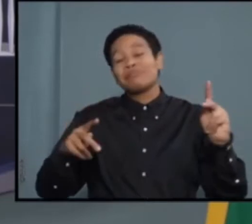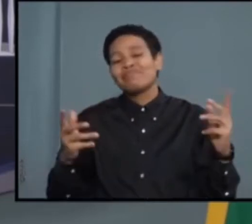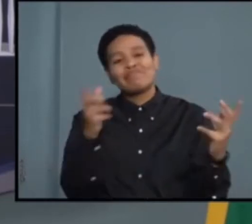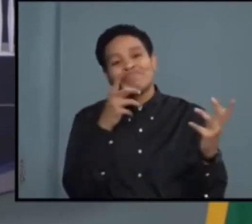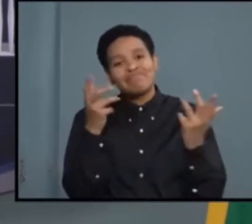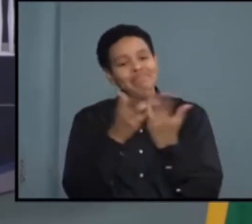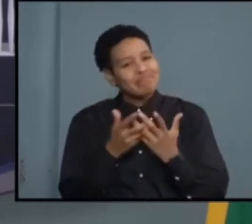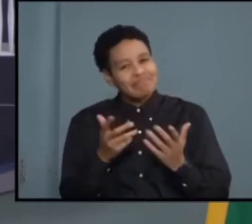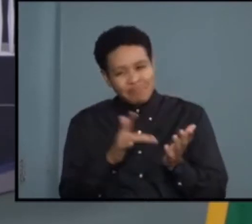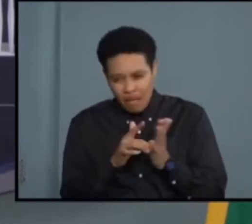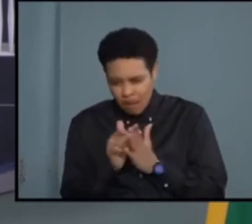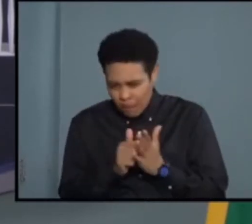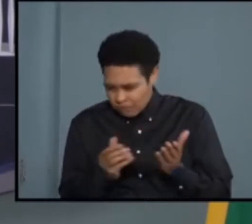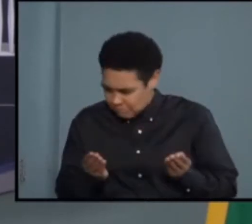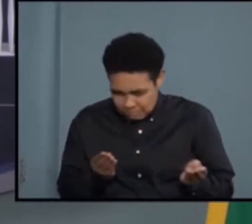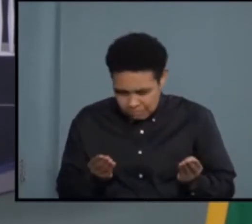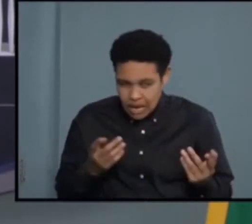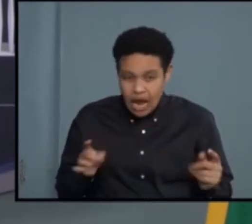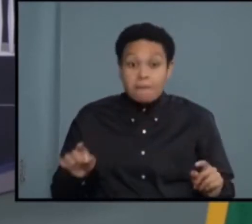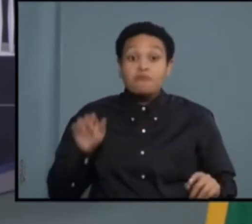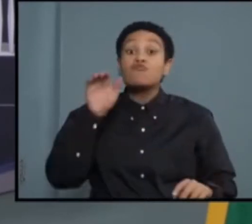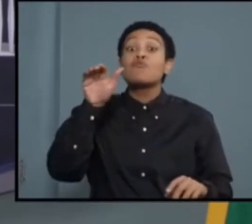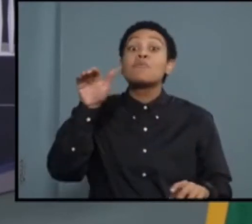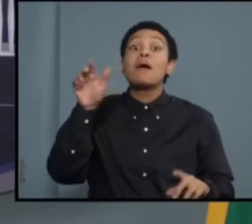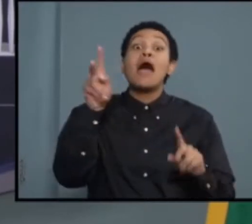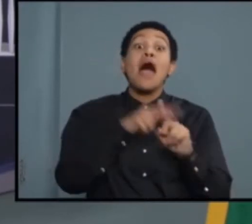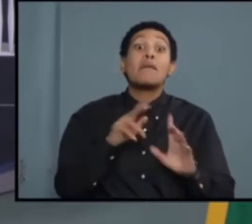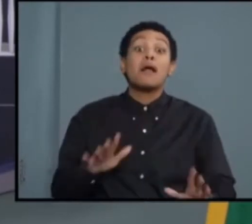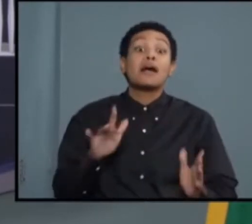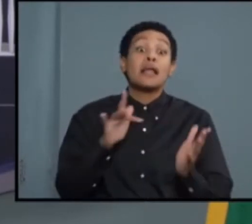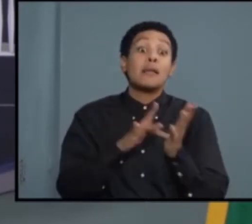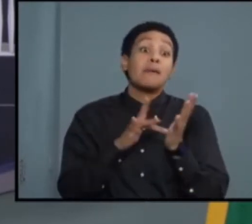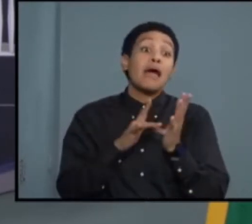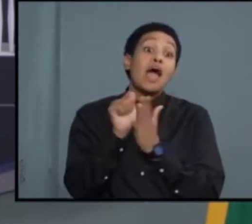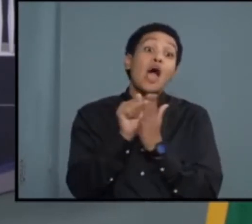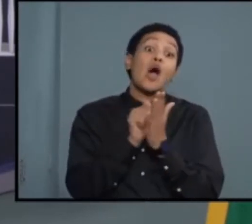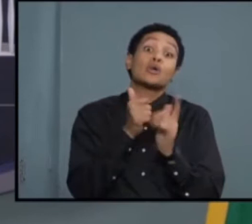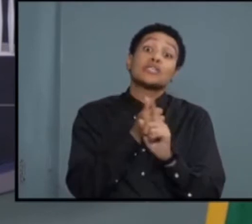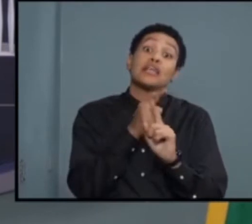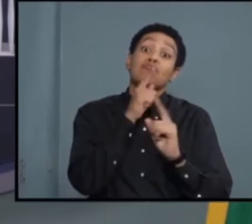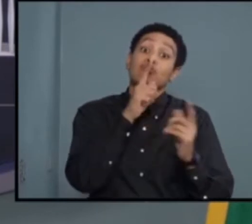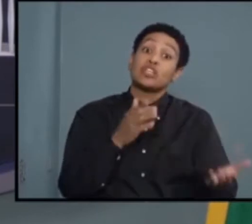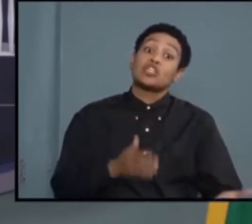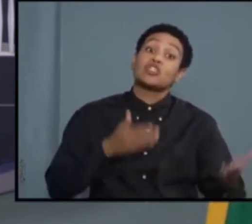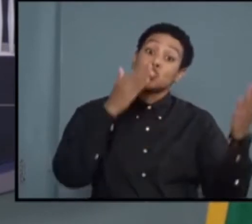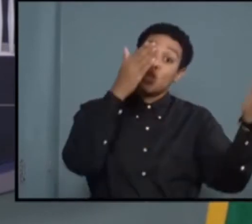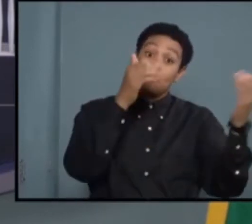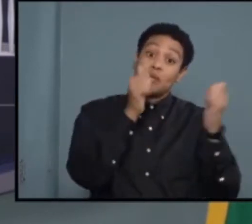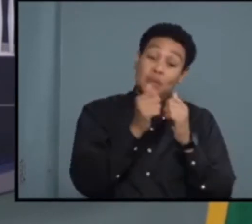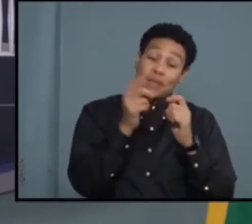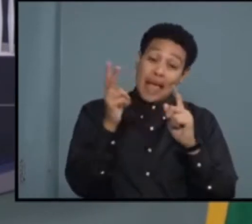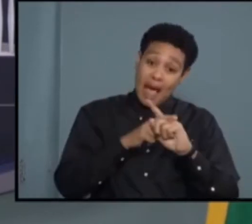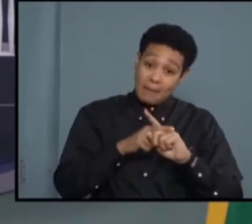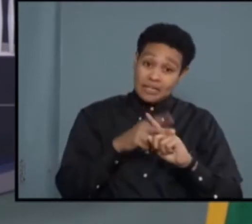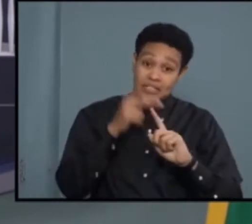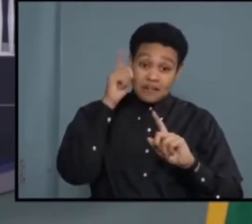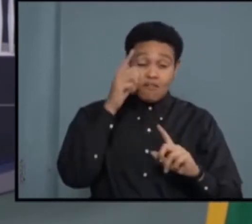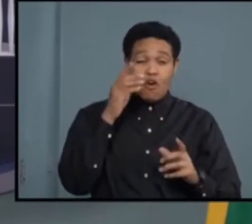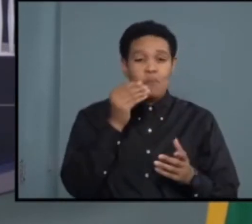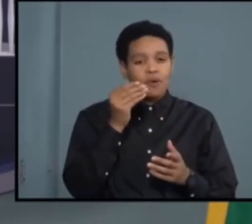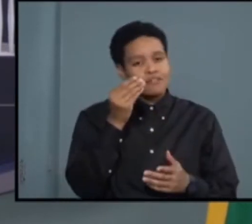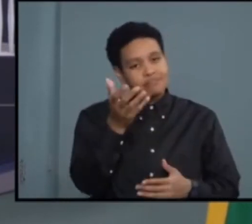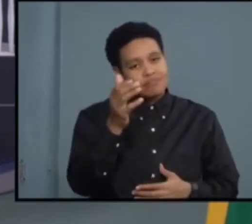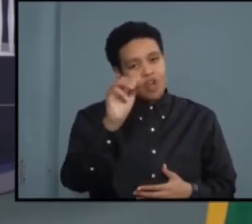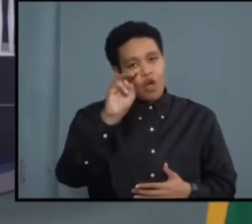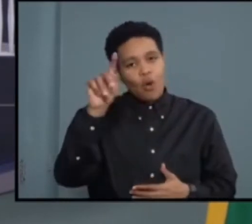just to remind applicants that the bank accounts that are submitted with an application for a Compassionate Grant